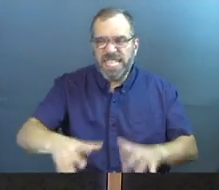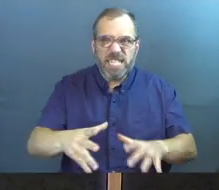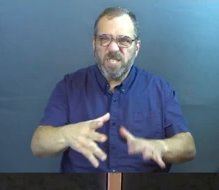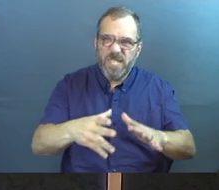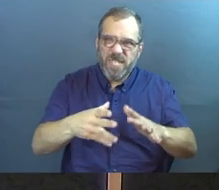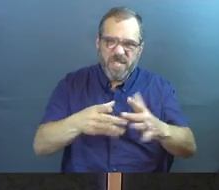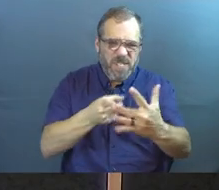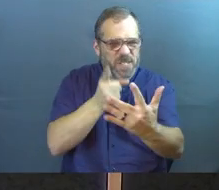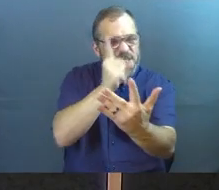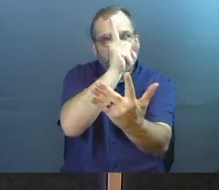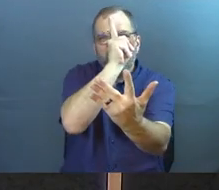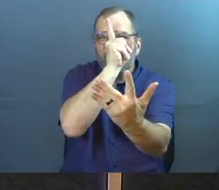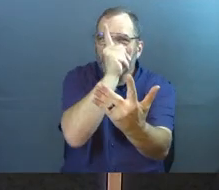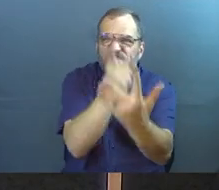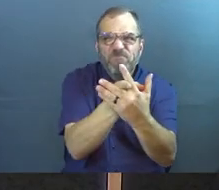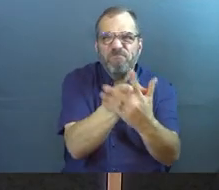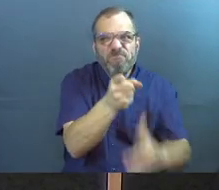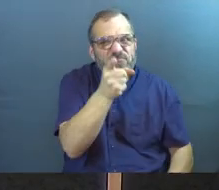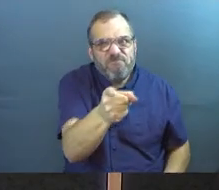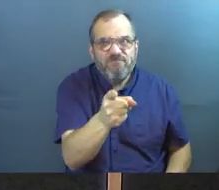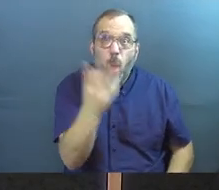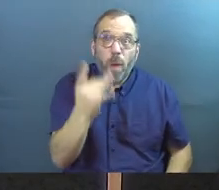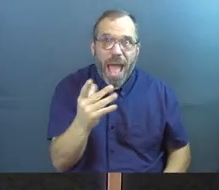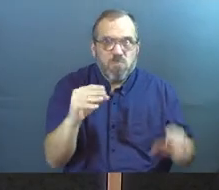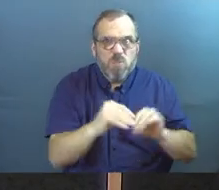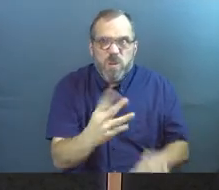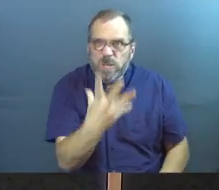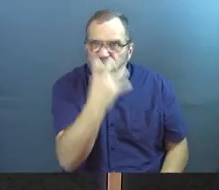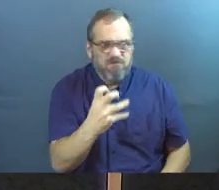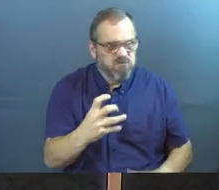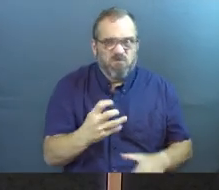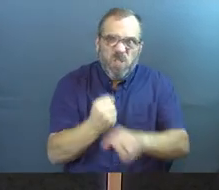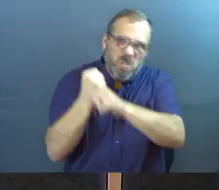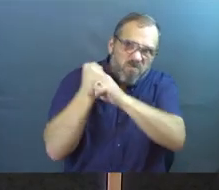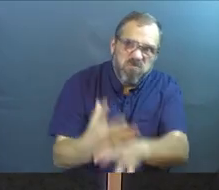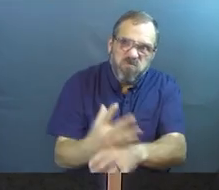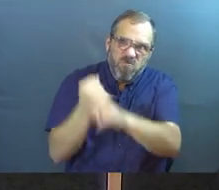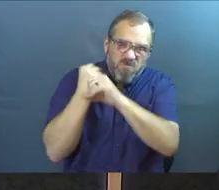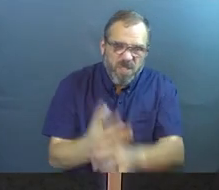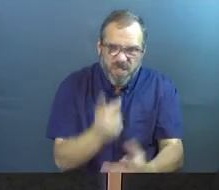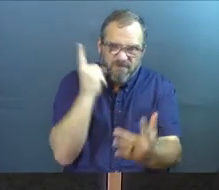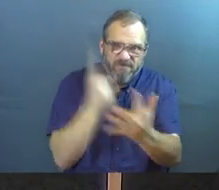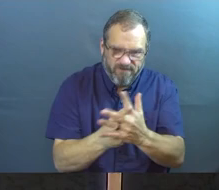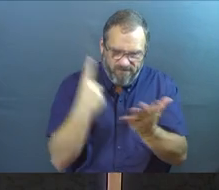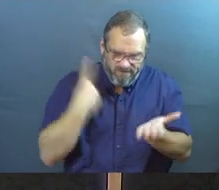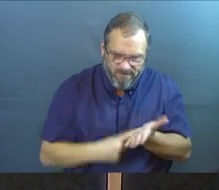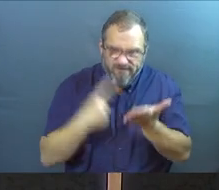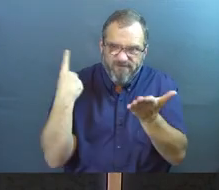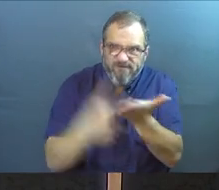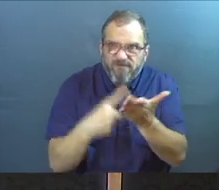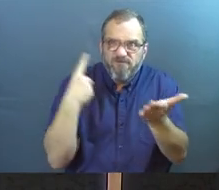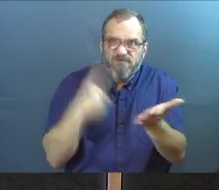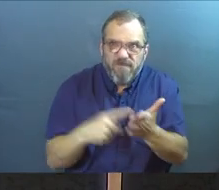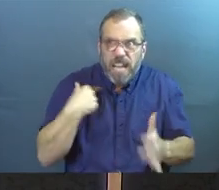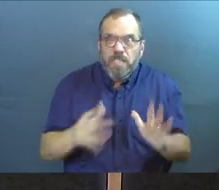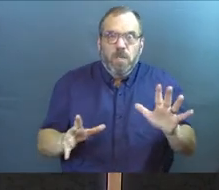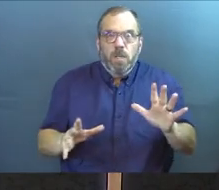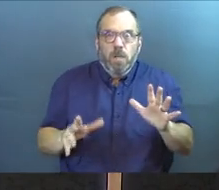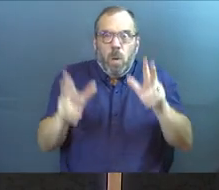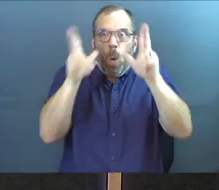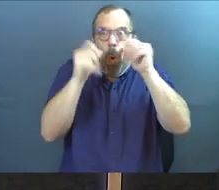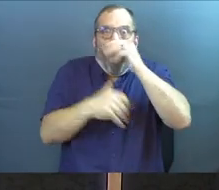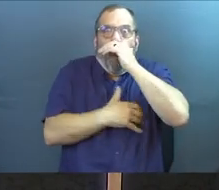clear black-and-white lines with you. Because the more angry and the more combative and the more debating sometimes, the more we will